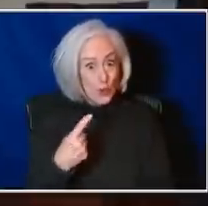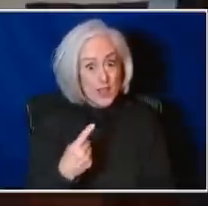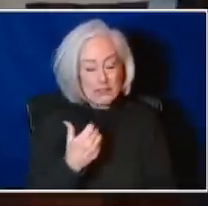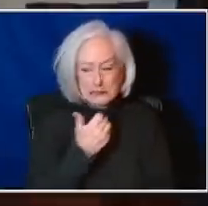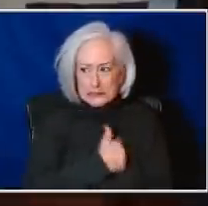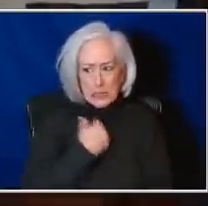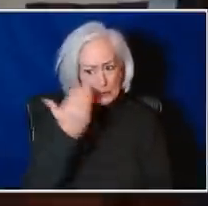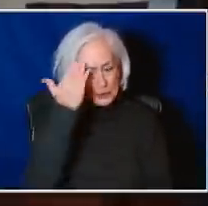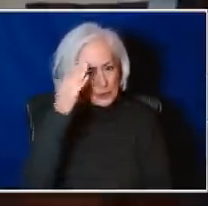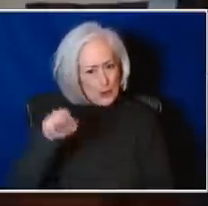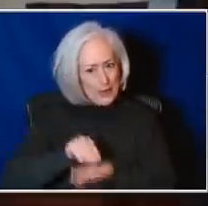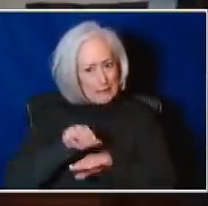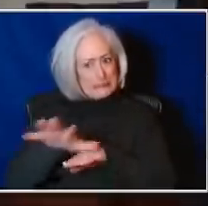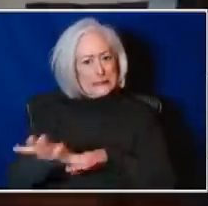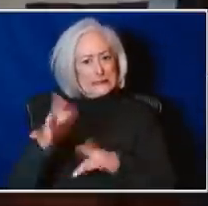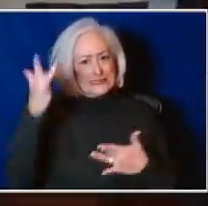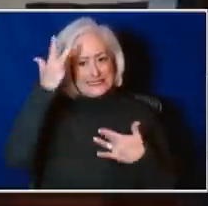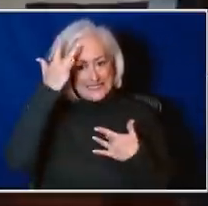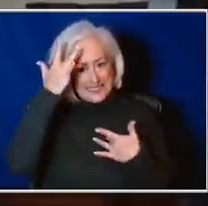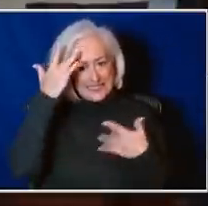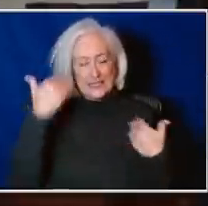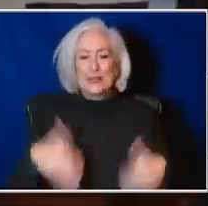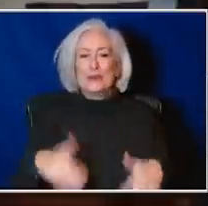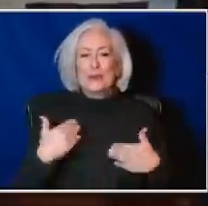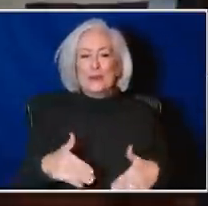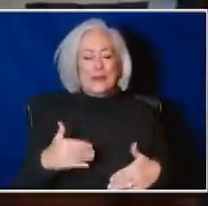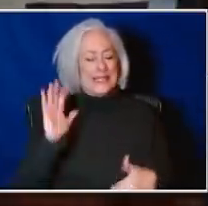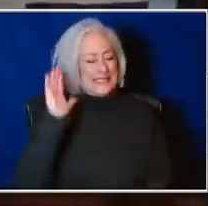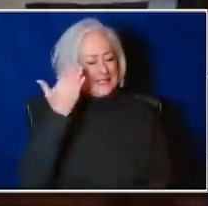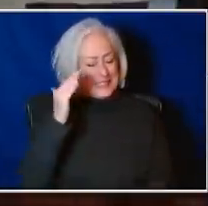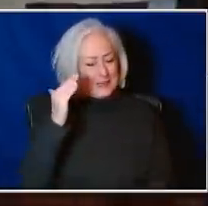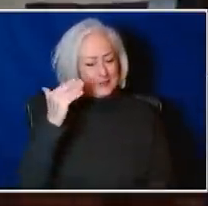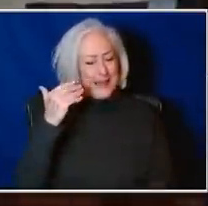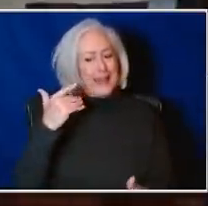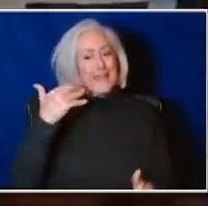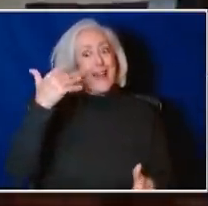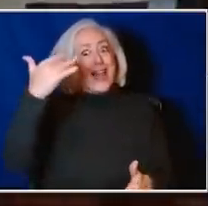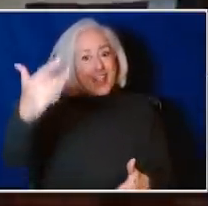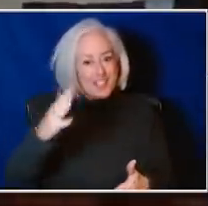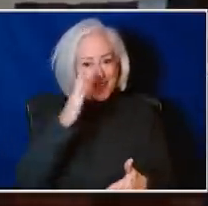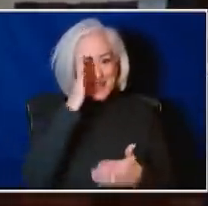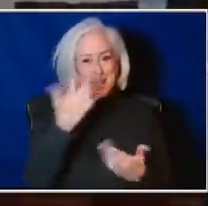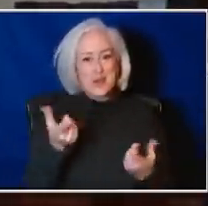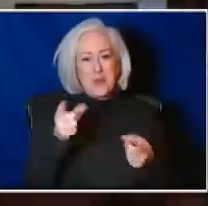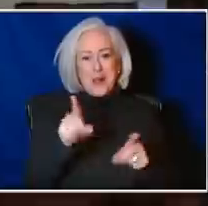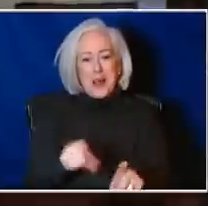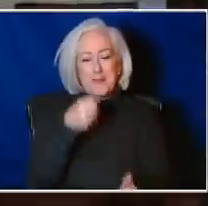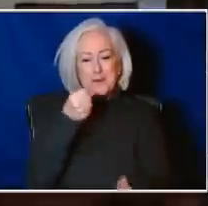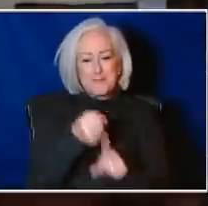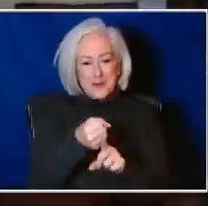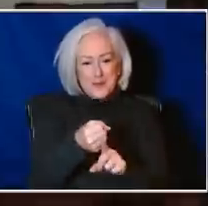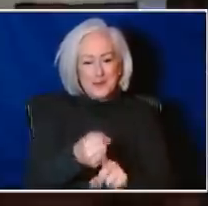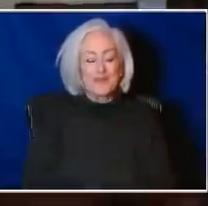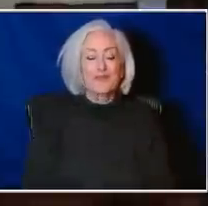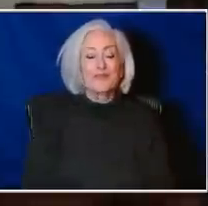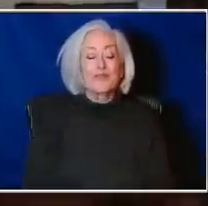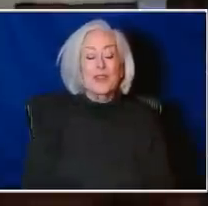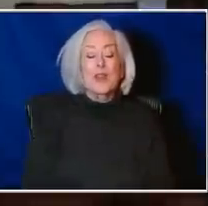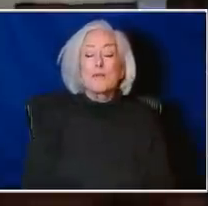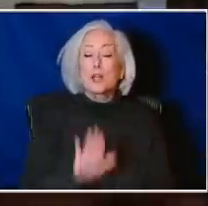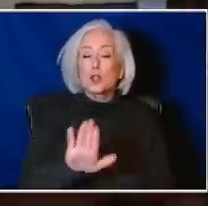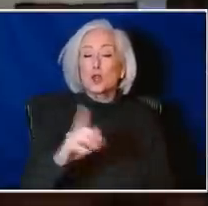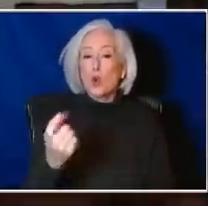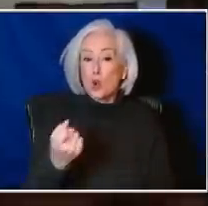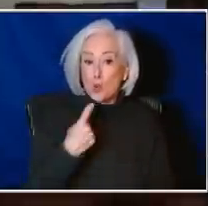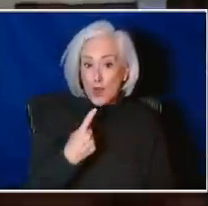got infected. That seems to be an inevitability. But the important part, and this relates to your question, is you didn't